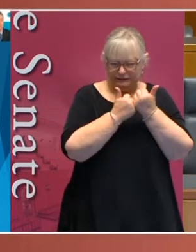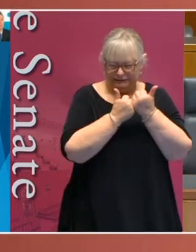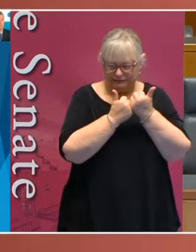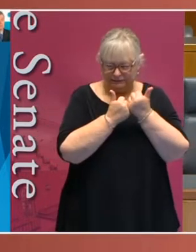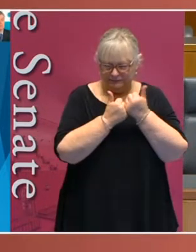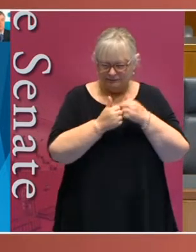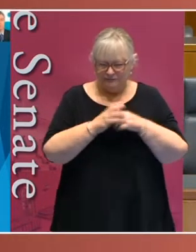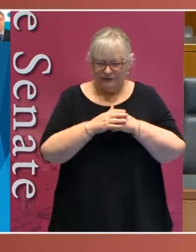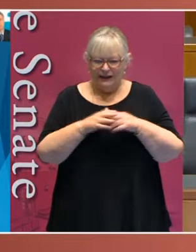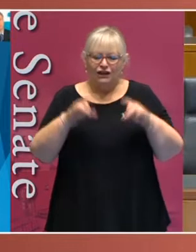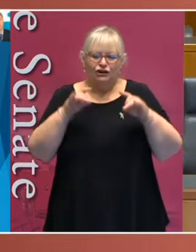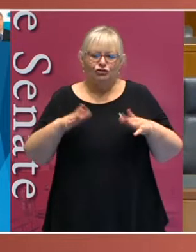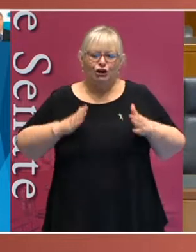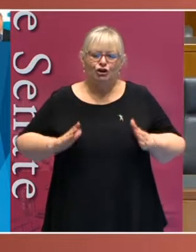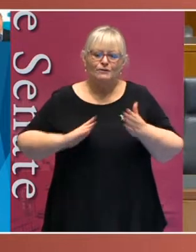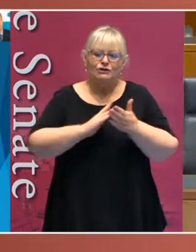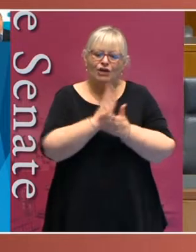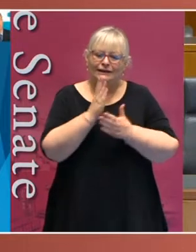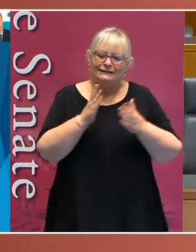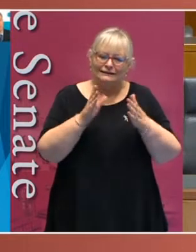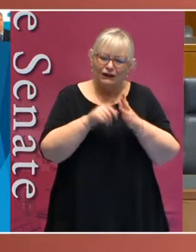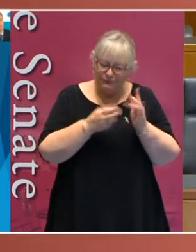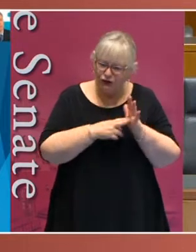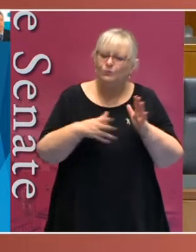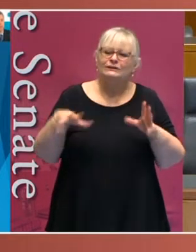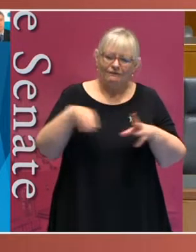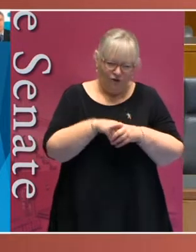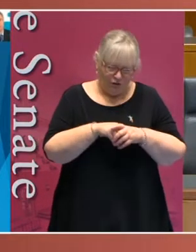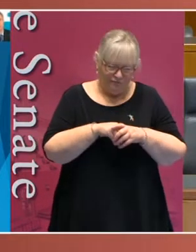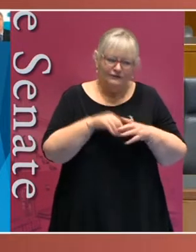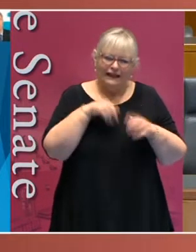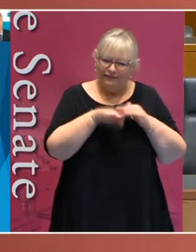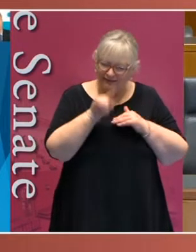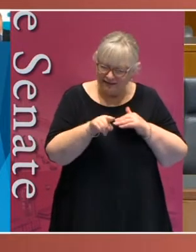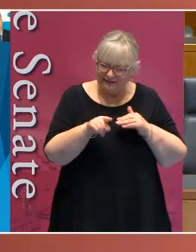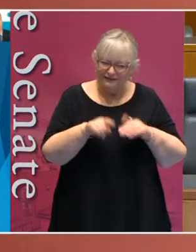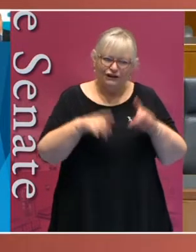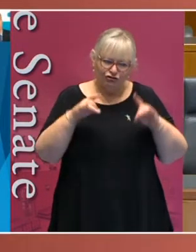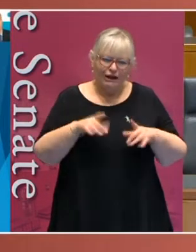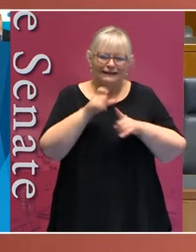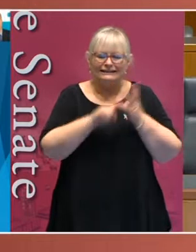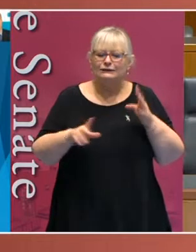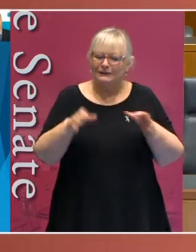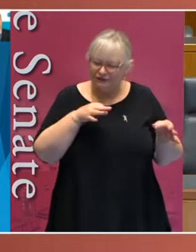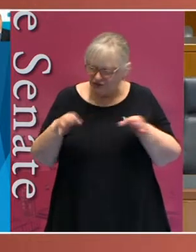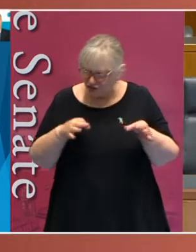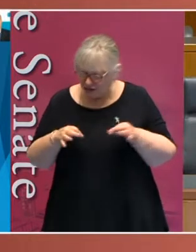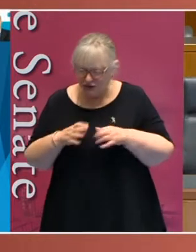The Australian Human Rights Commission has been heavily consulted in relation to the Australian Disability Strategy